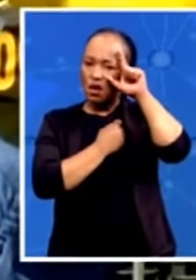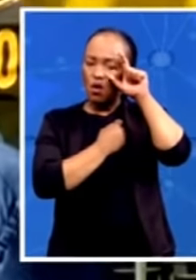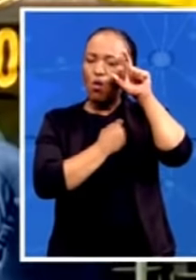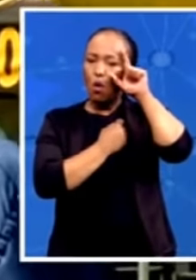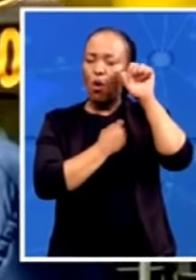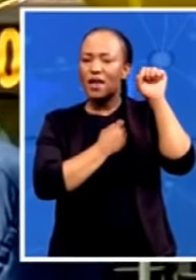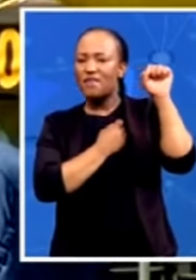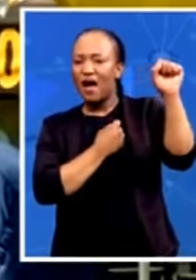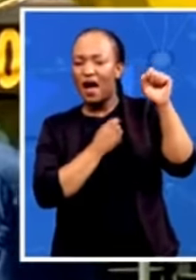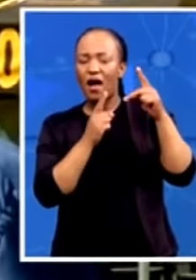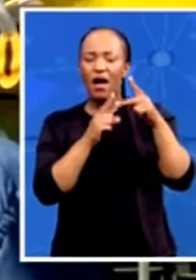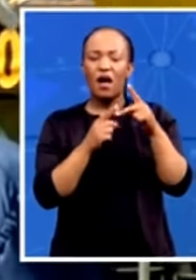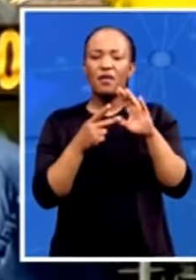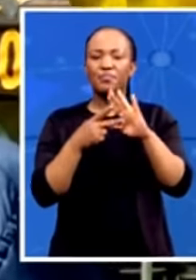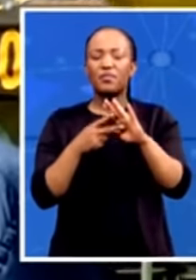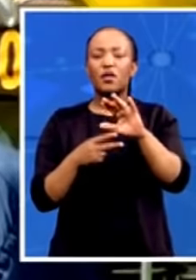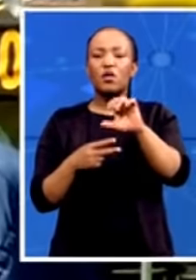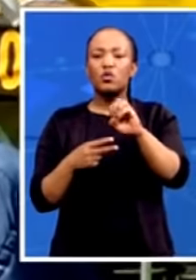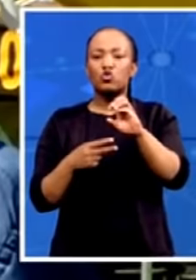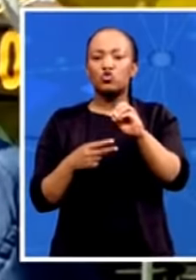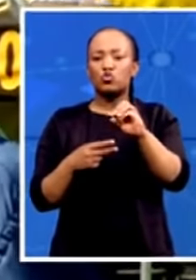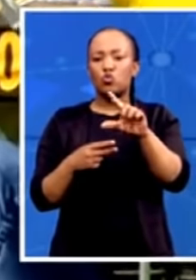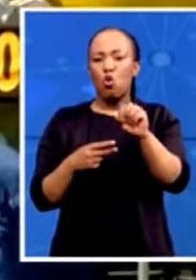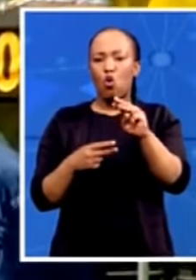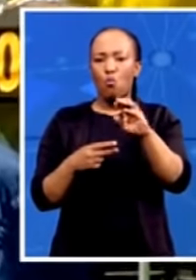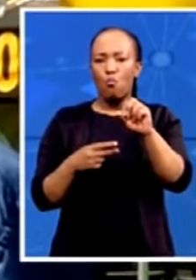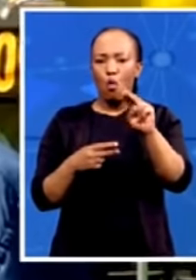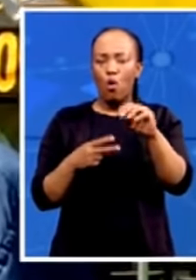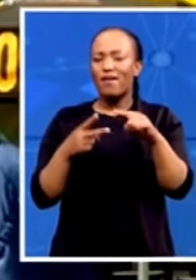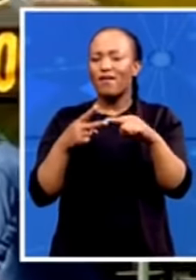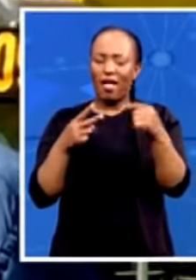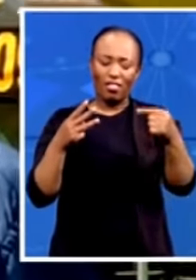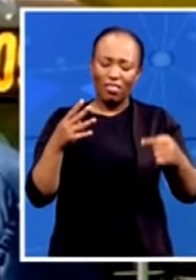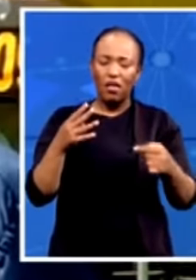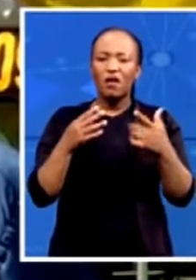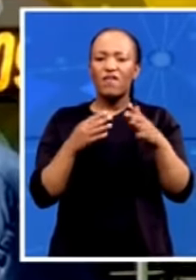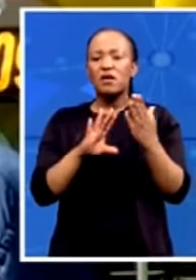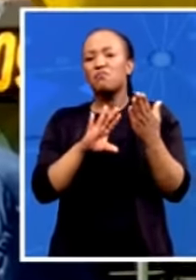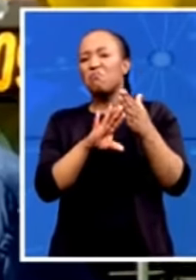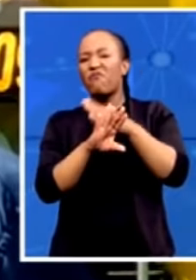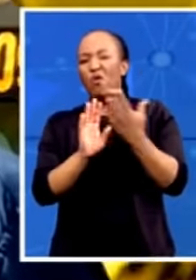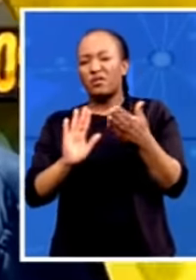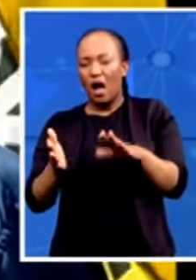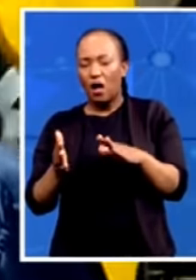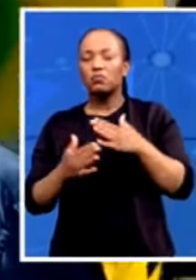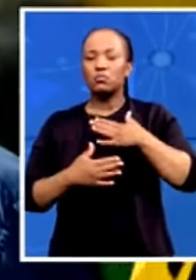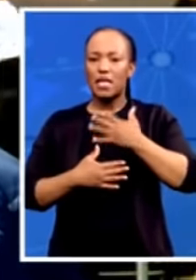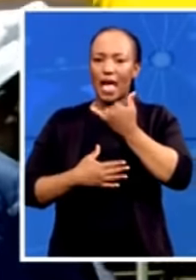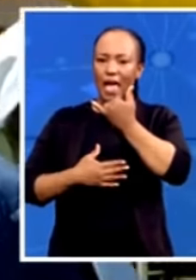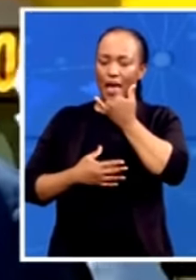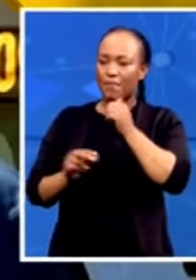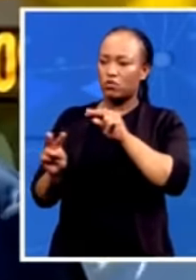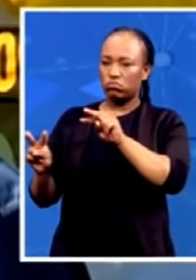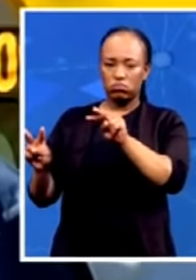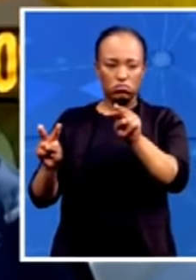today that people of this country are appreciating the enormous work, the selfless work that President Jacob Zuma is